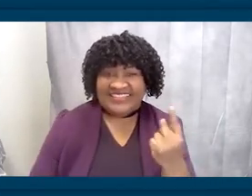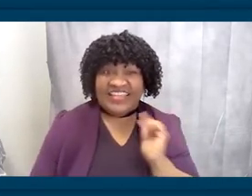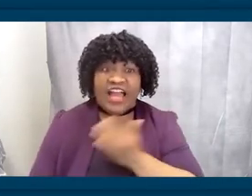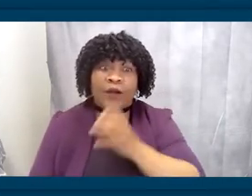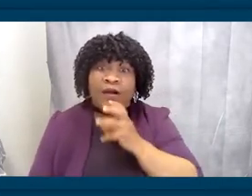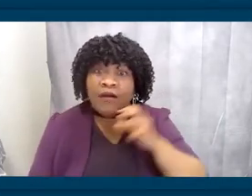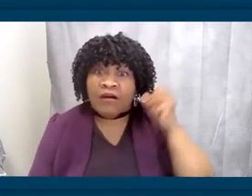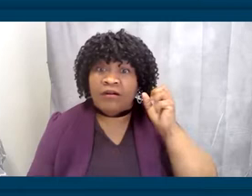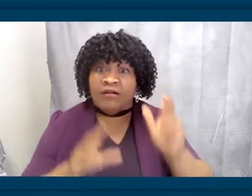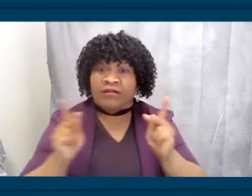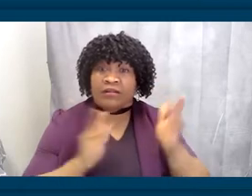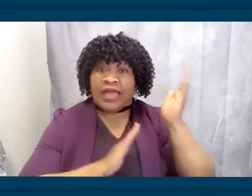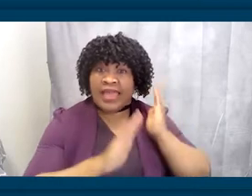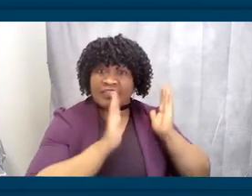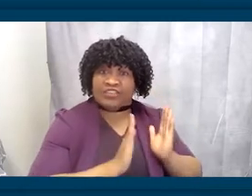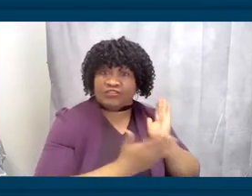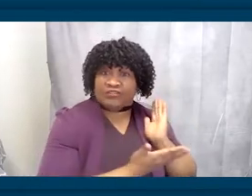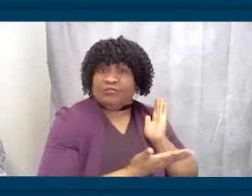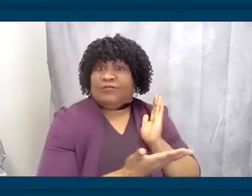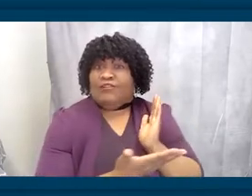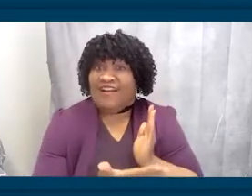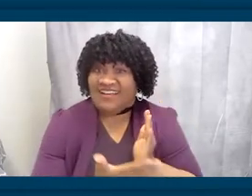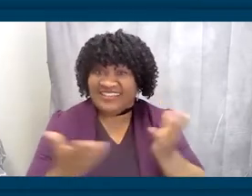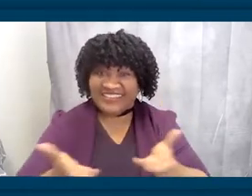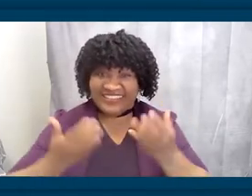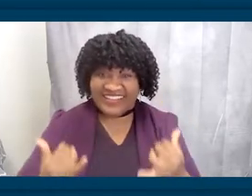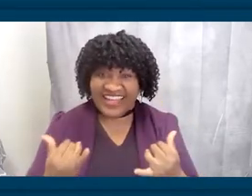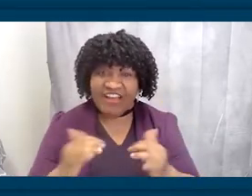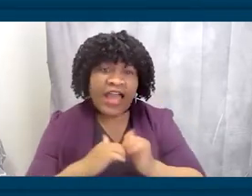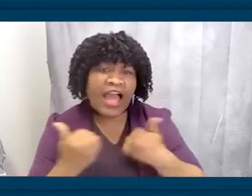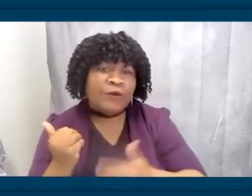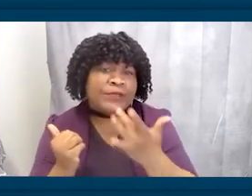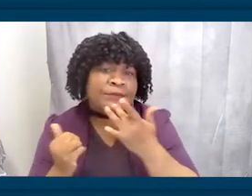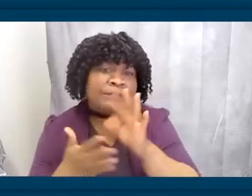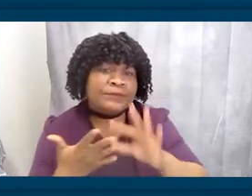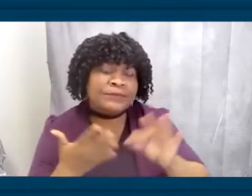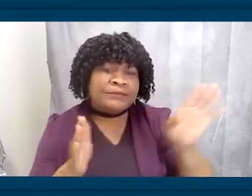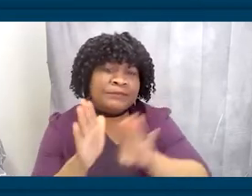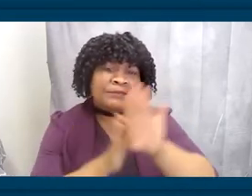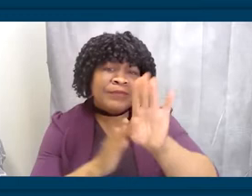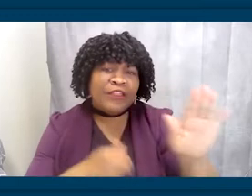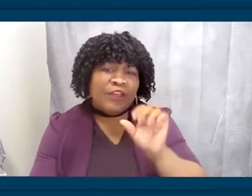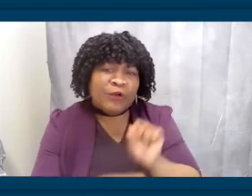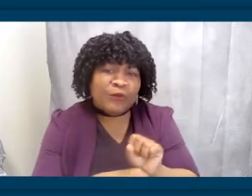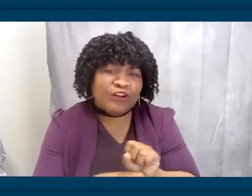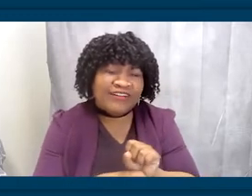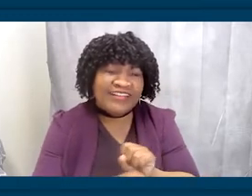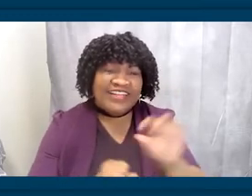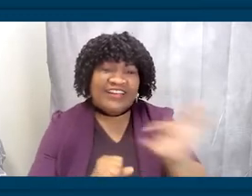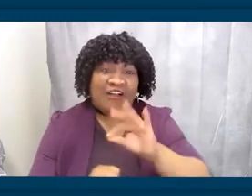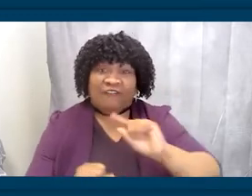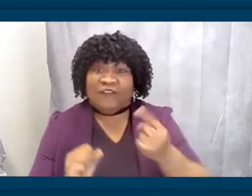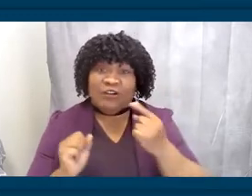work? We can elect the first Black woman governor in our nation's history. We can put a Black woman on the Supreme Court.